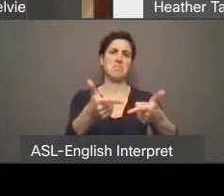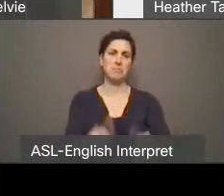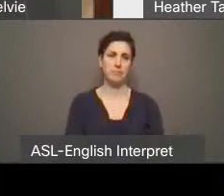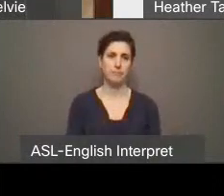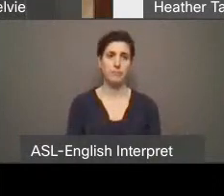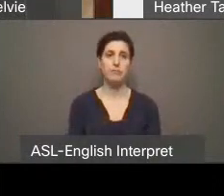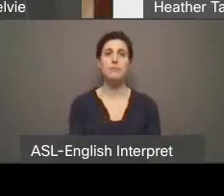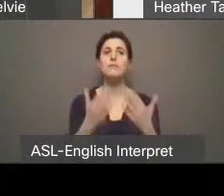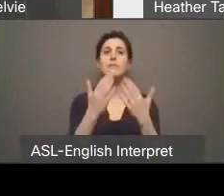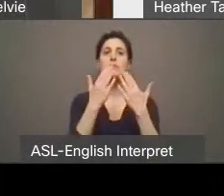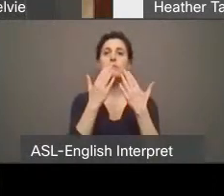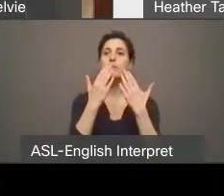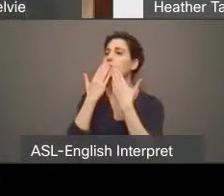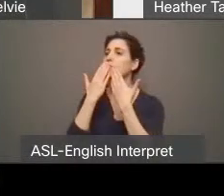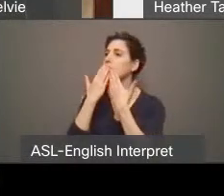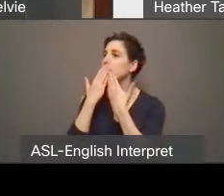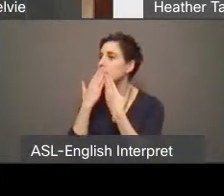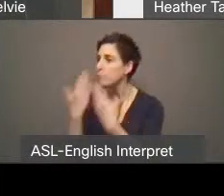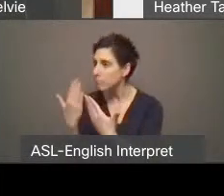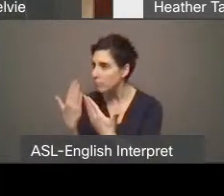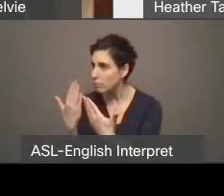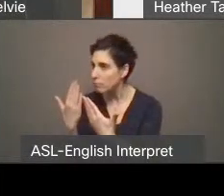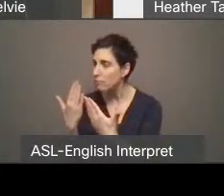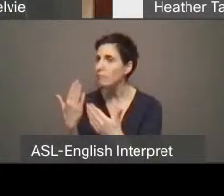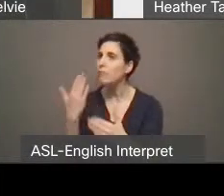Thank you very much. Appreciate you coming out tonight.